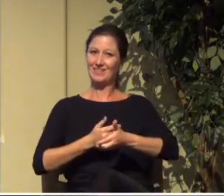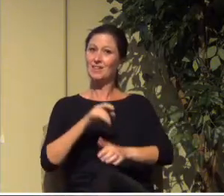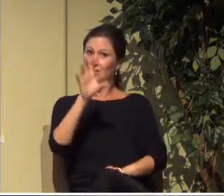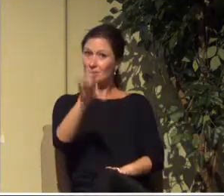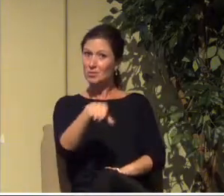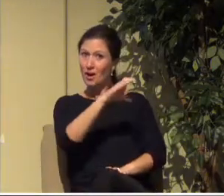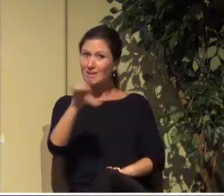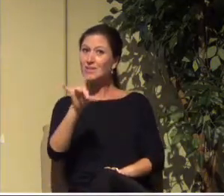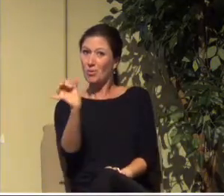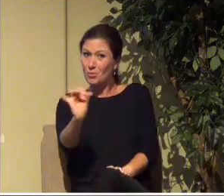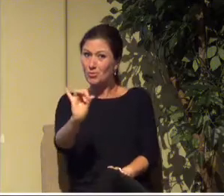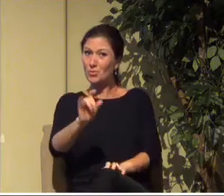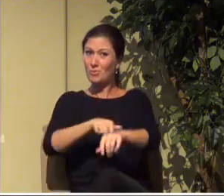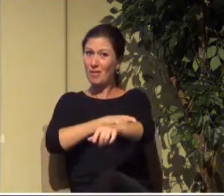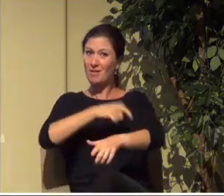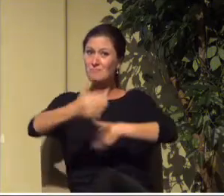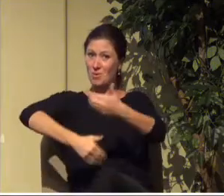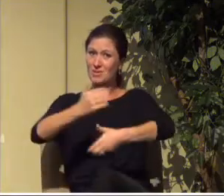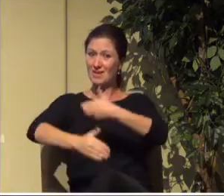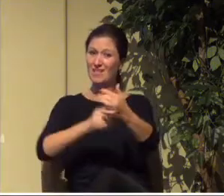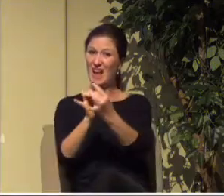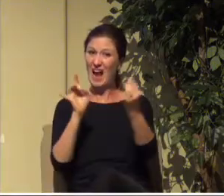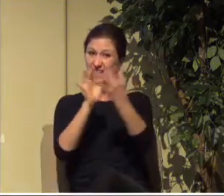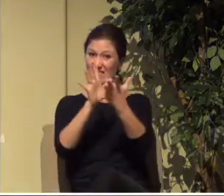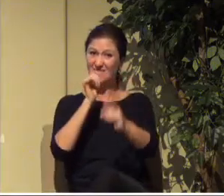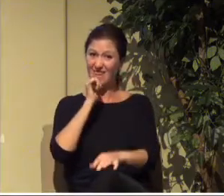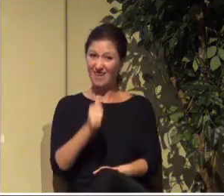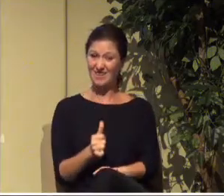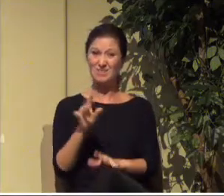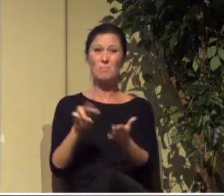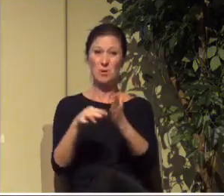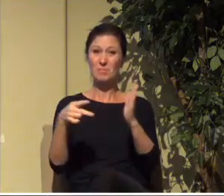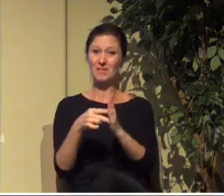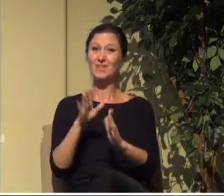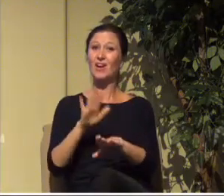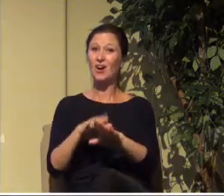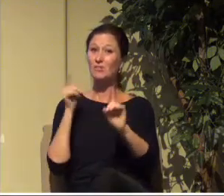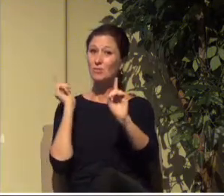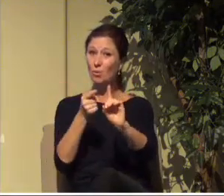that too. The cross was not an accident. The cross was purposeful and intentional.